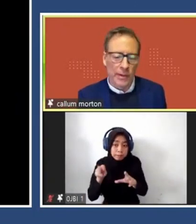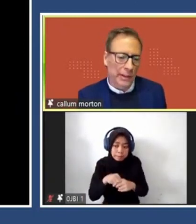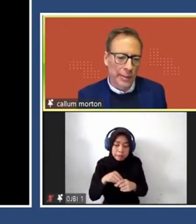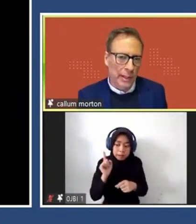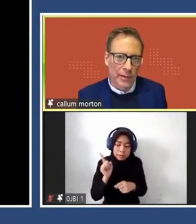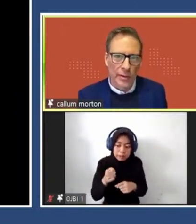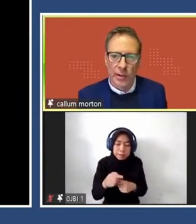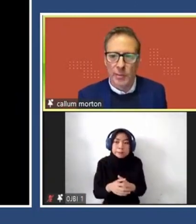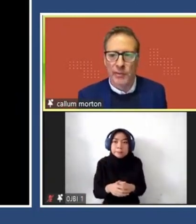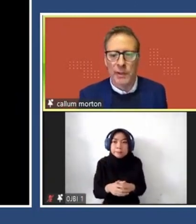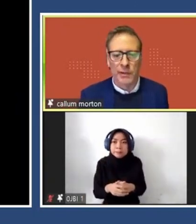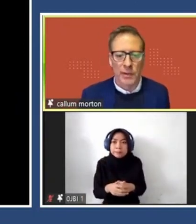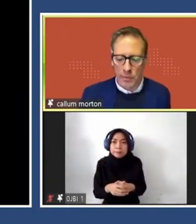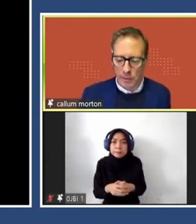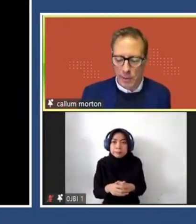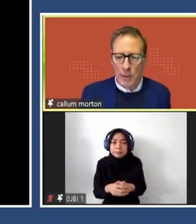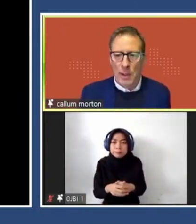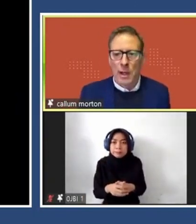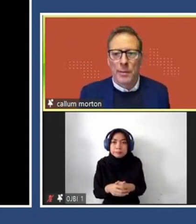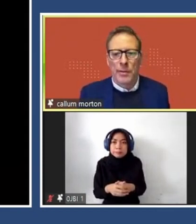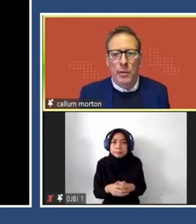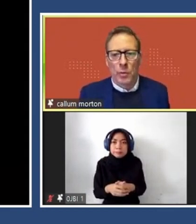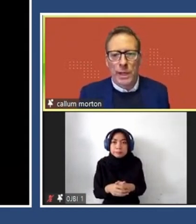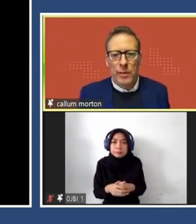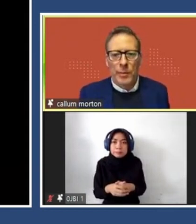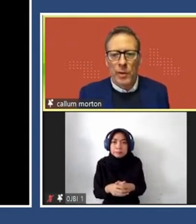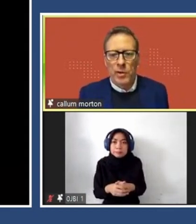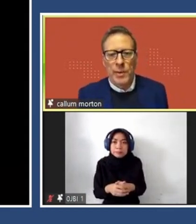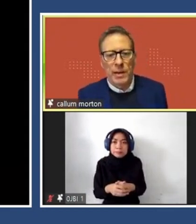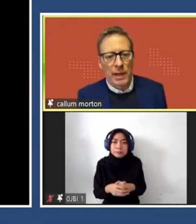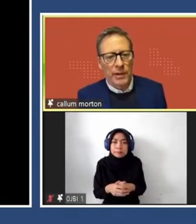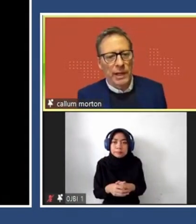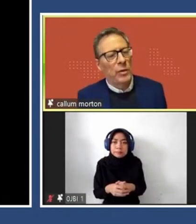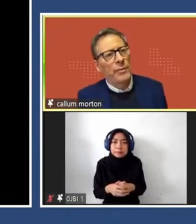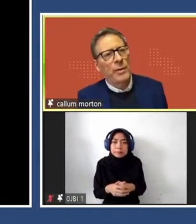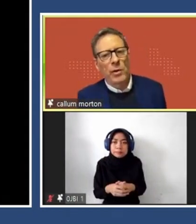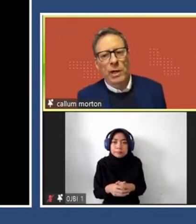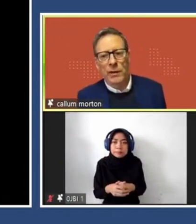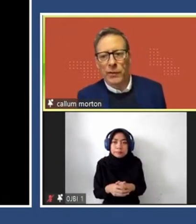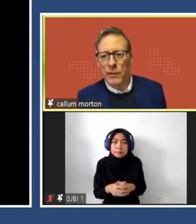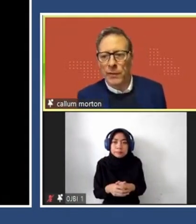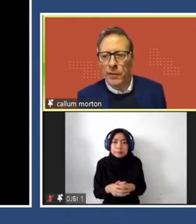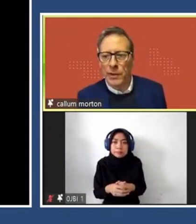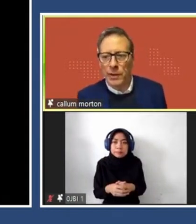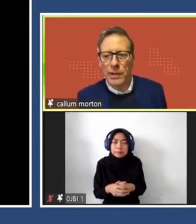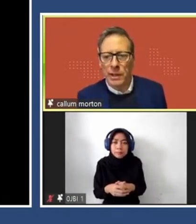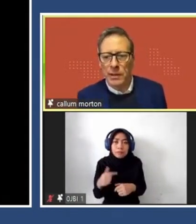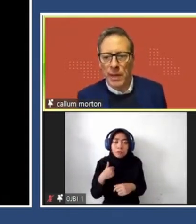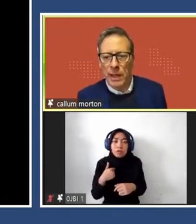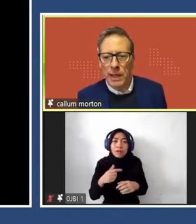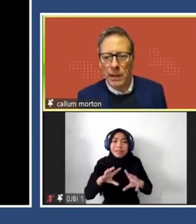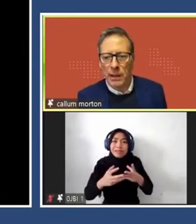And, you it's a little bit like a certain time Pavilion and so on. So we approach Back to Back Theatre, who have been working for over